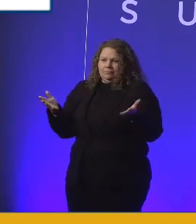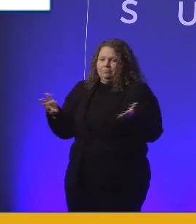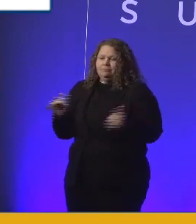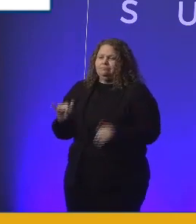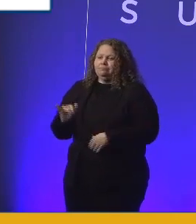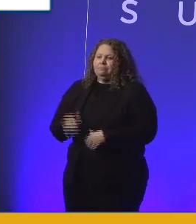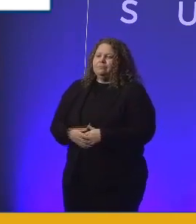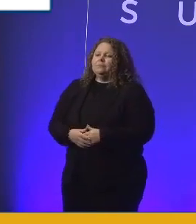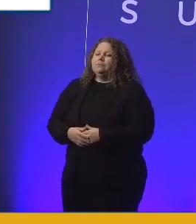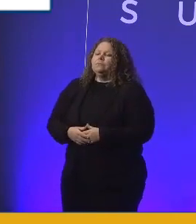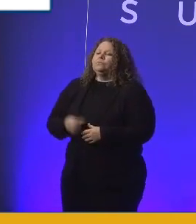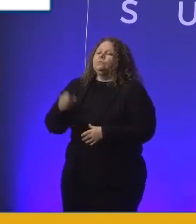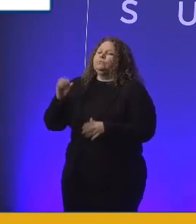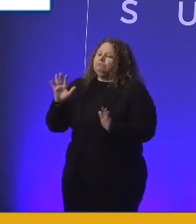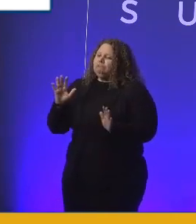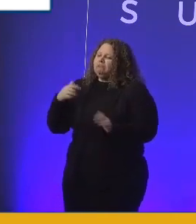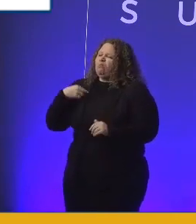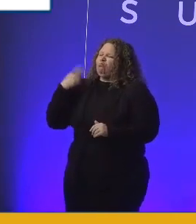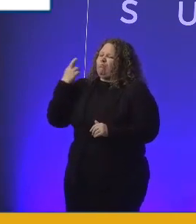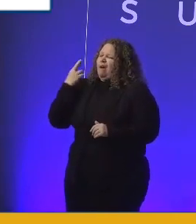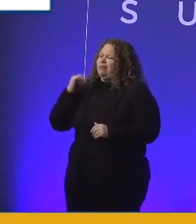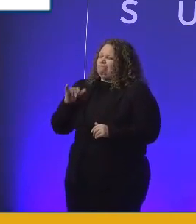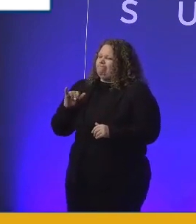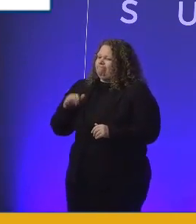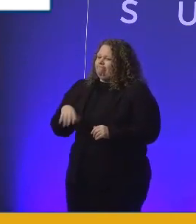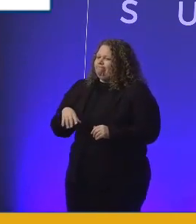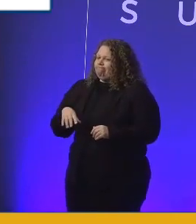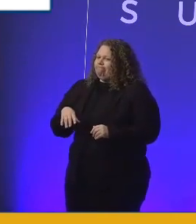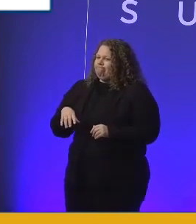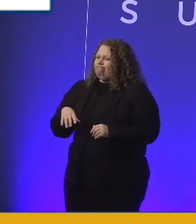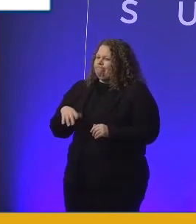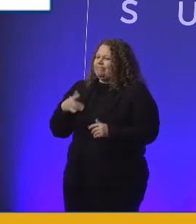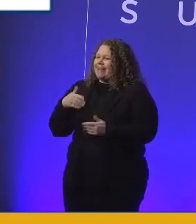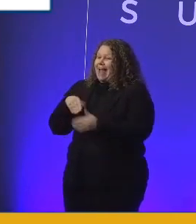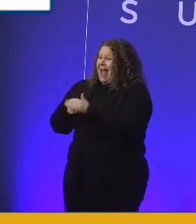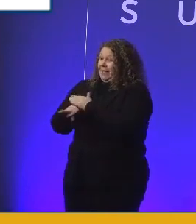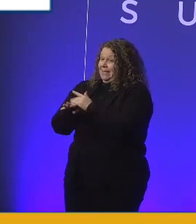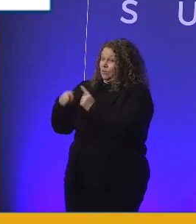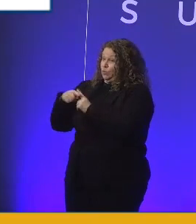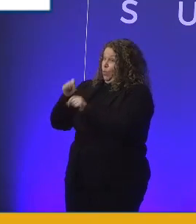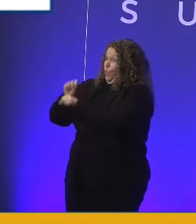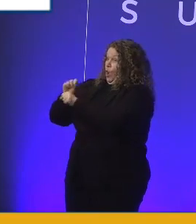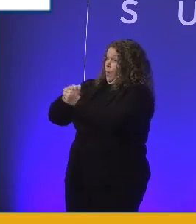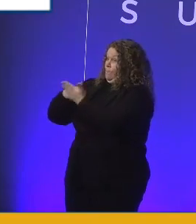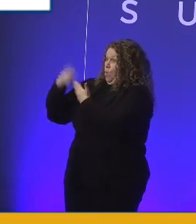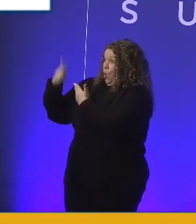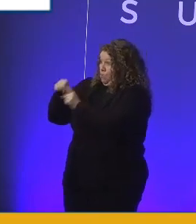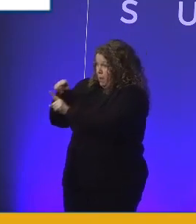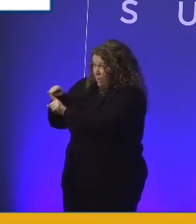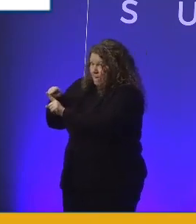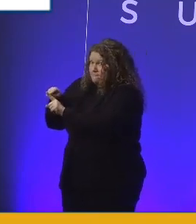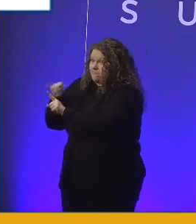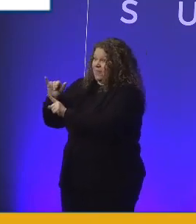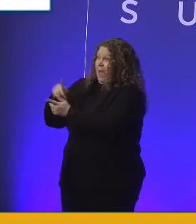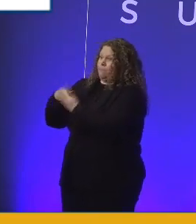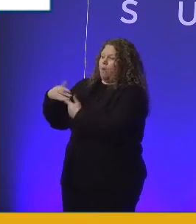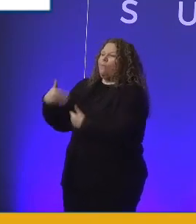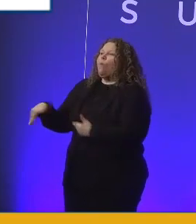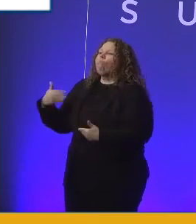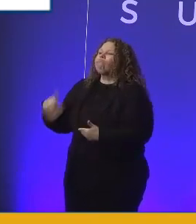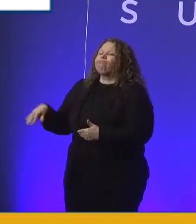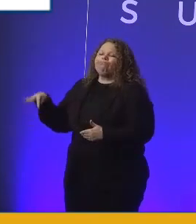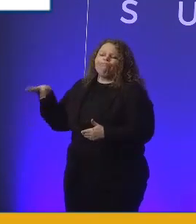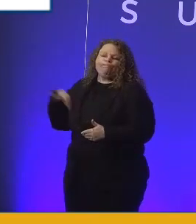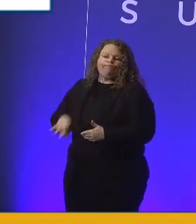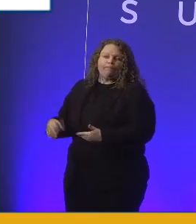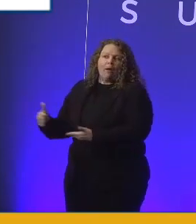I found the Access to Work program. And the Access to Work program helped me to get my first set of digital hearing